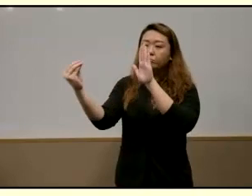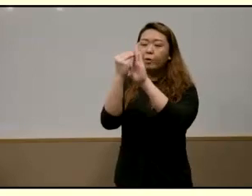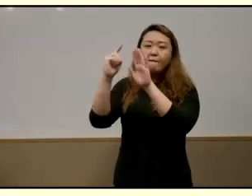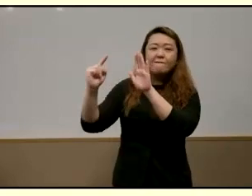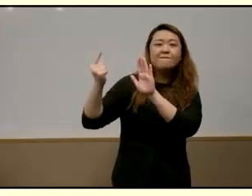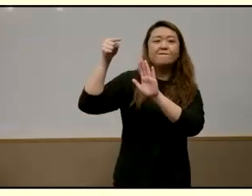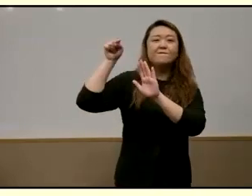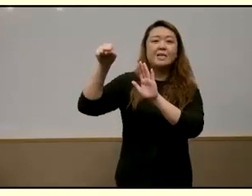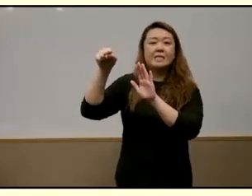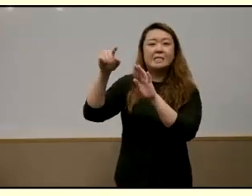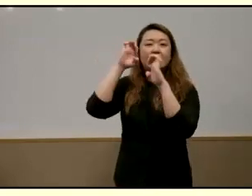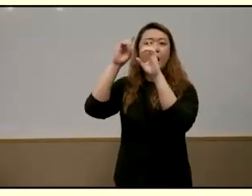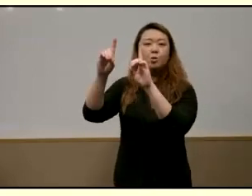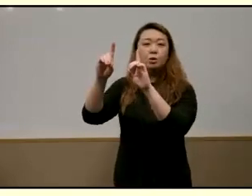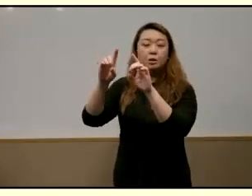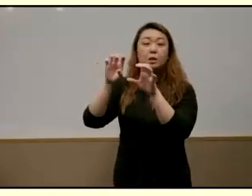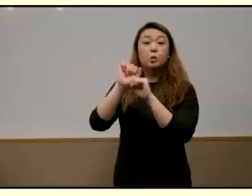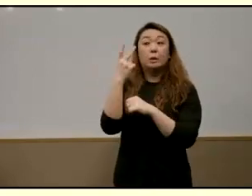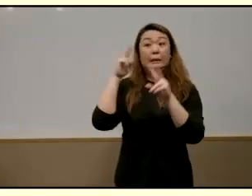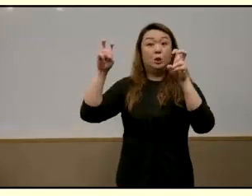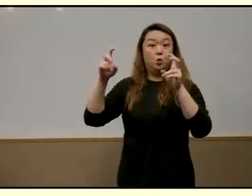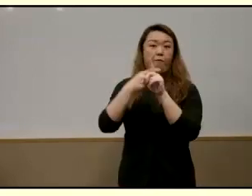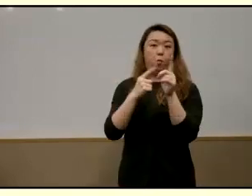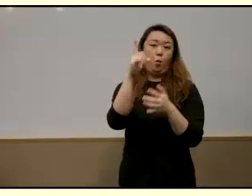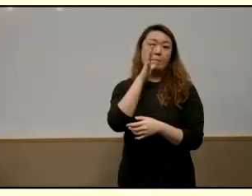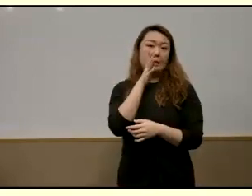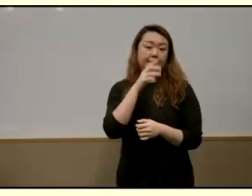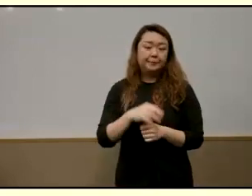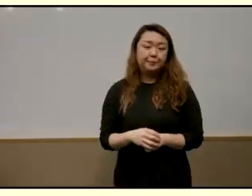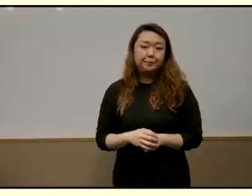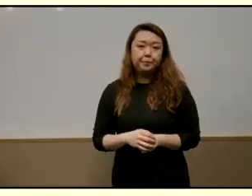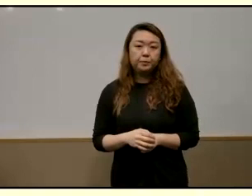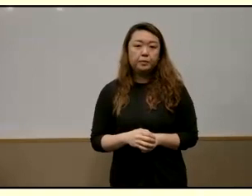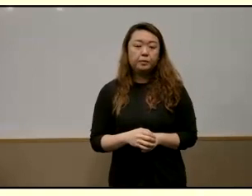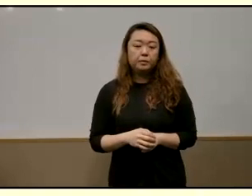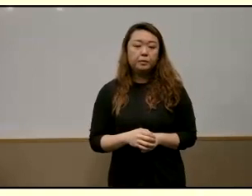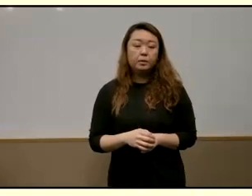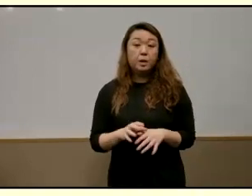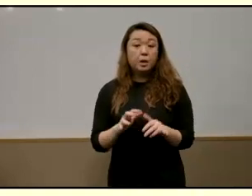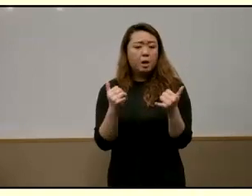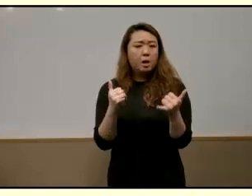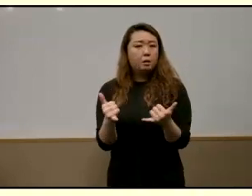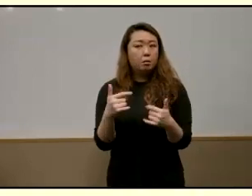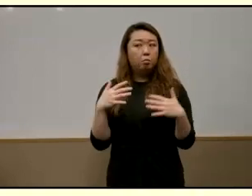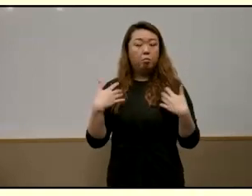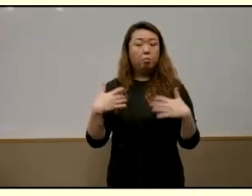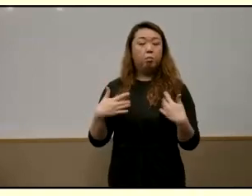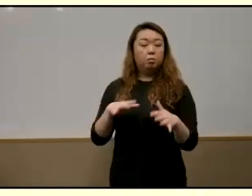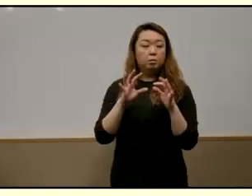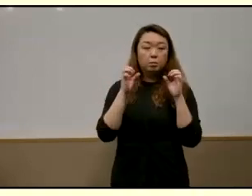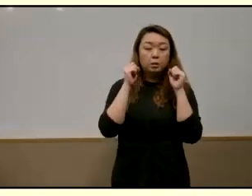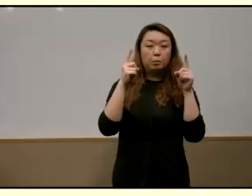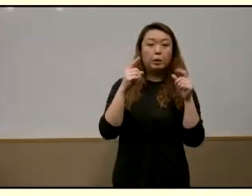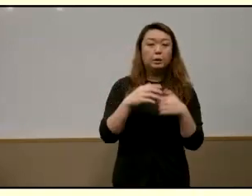and so on and you can see this in this quote from one mother and this is an unsurprising finding varki